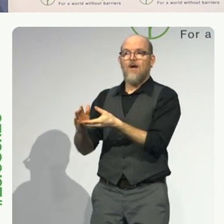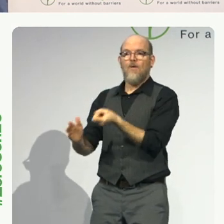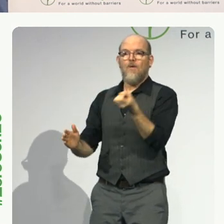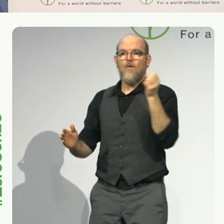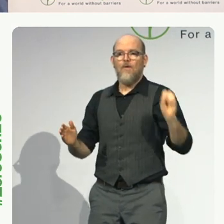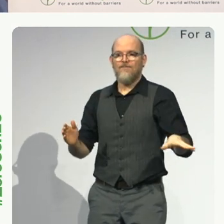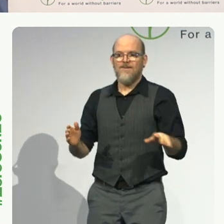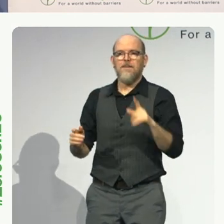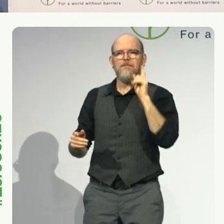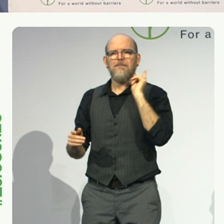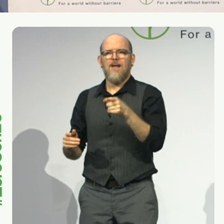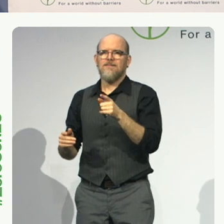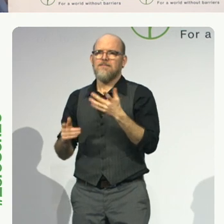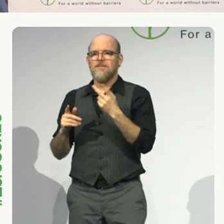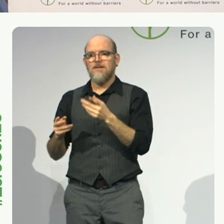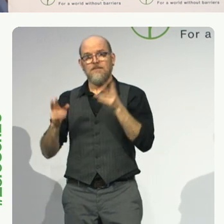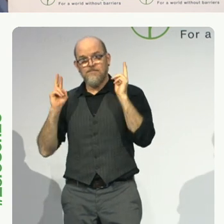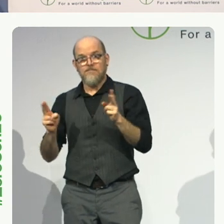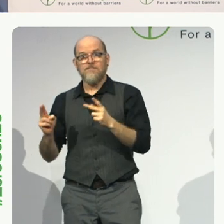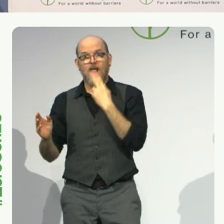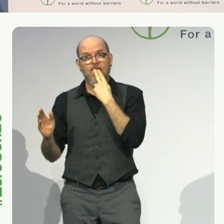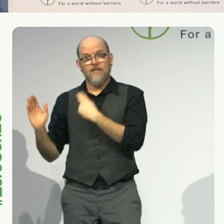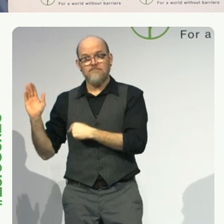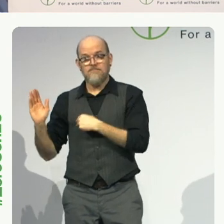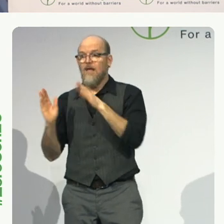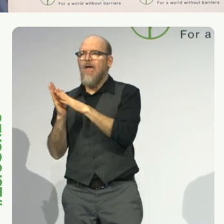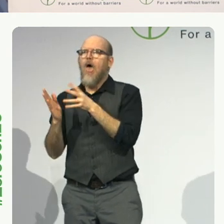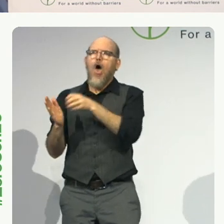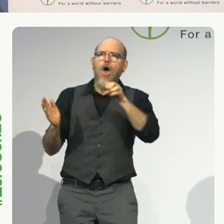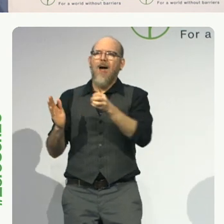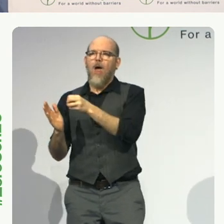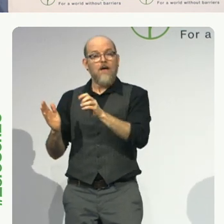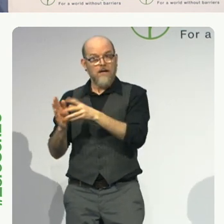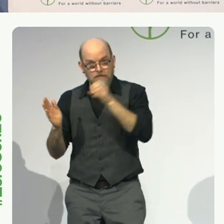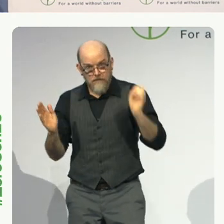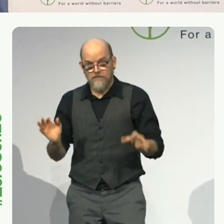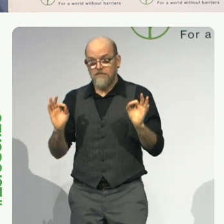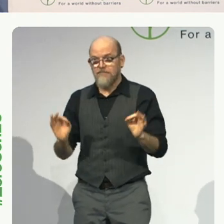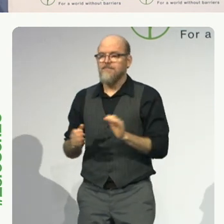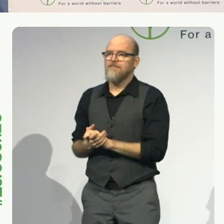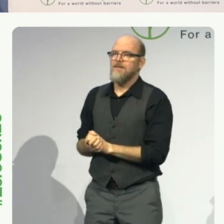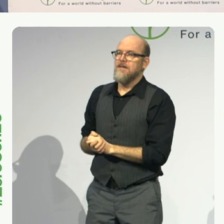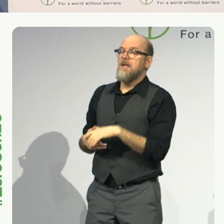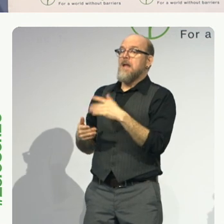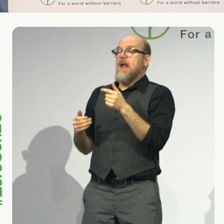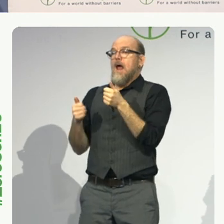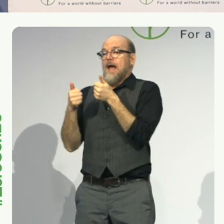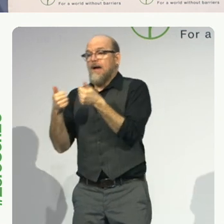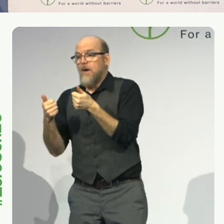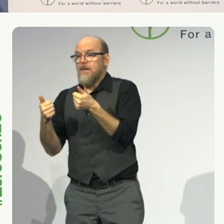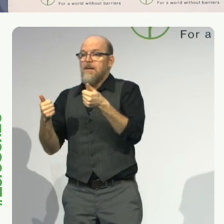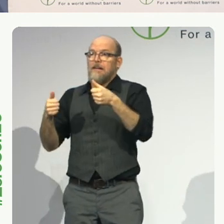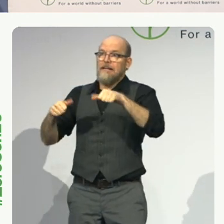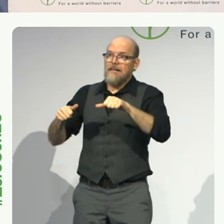The good news is over half of countries, 54 percent, explicitly ban discrimination